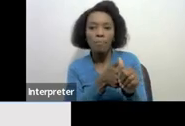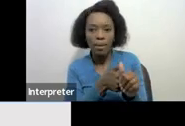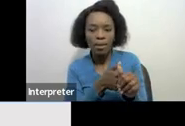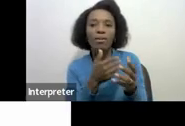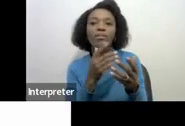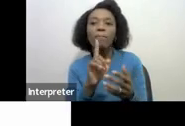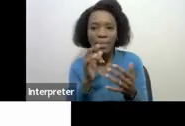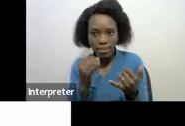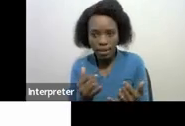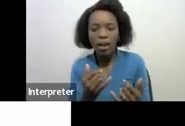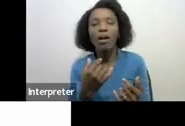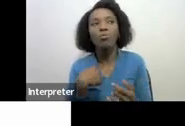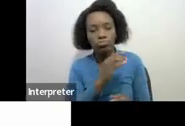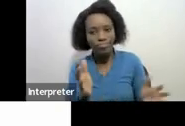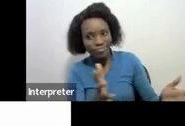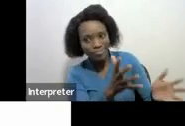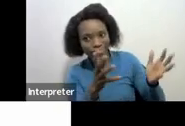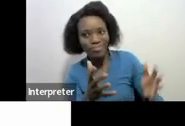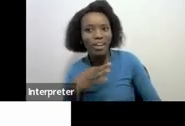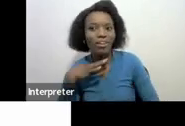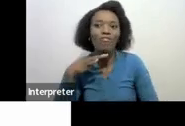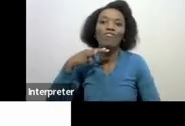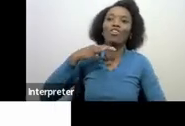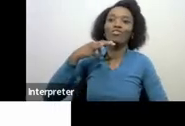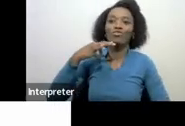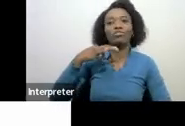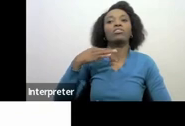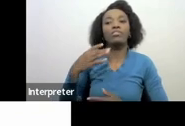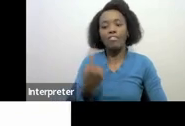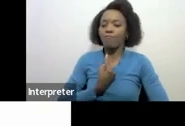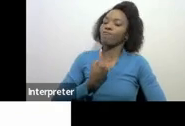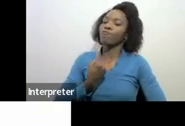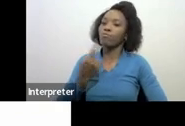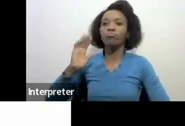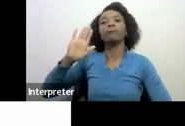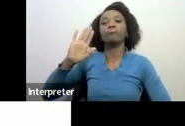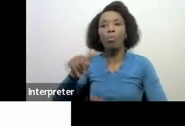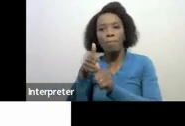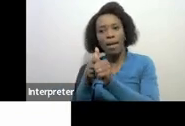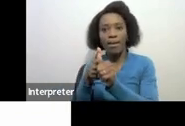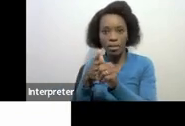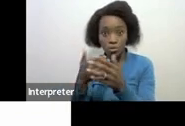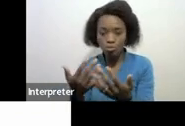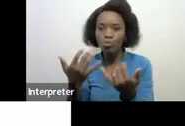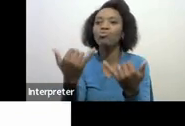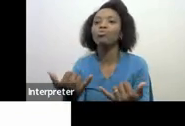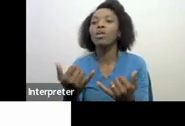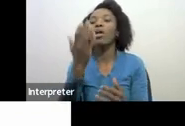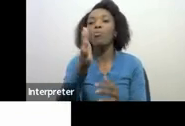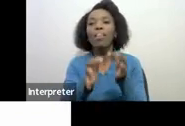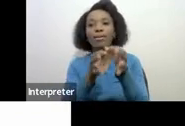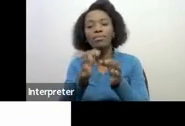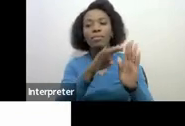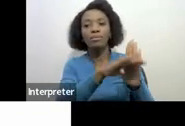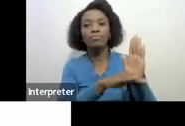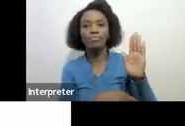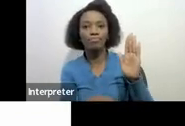aim for now these are the things that I'm going to share with you basically explain to you who